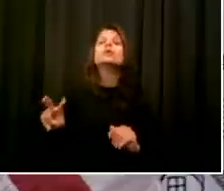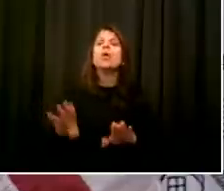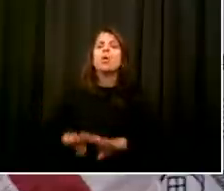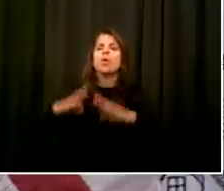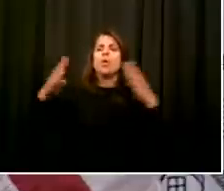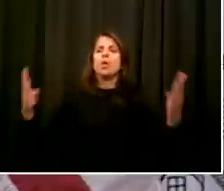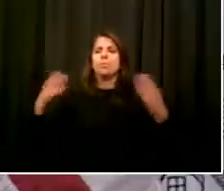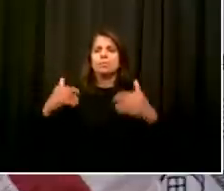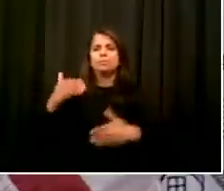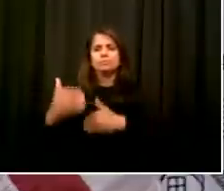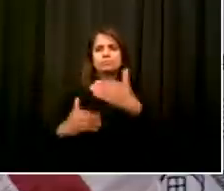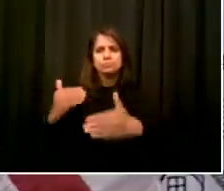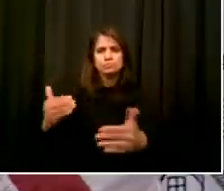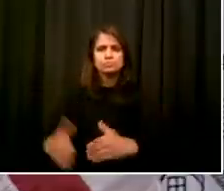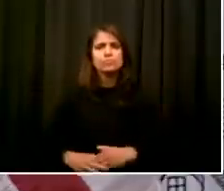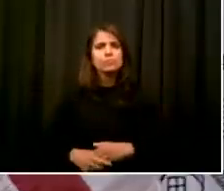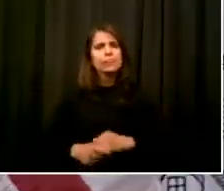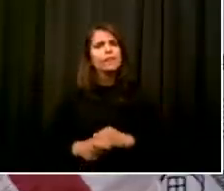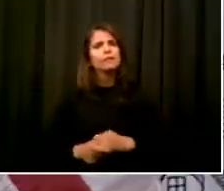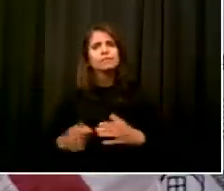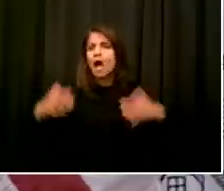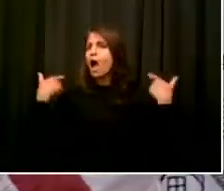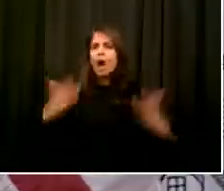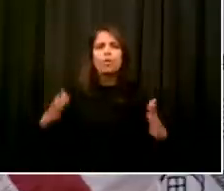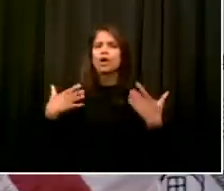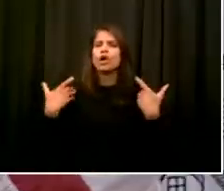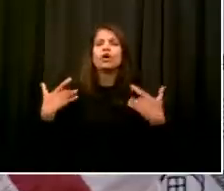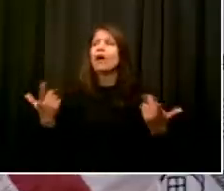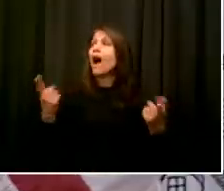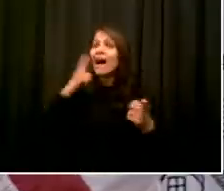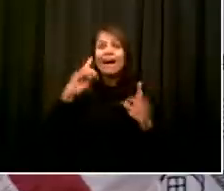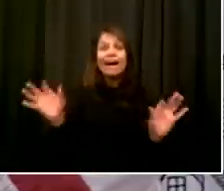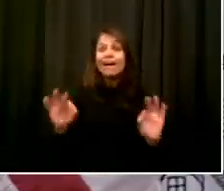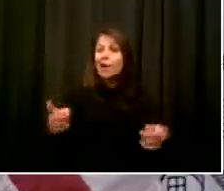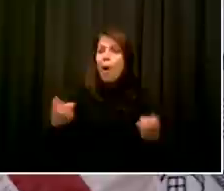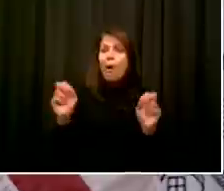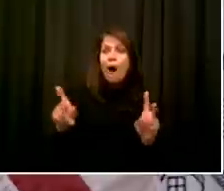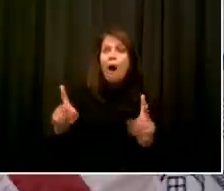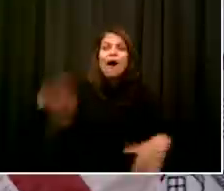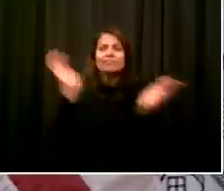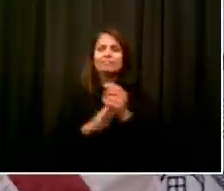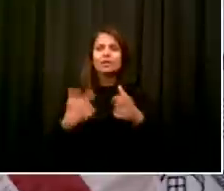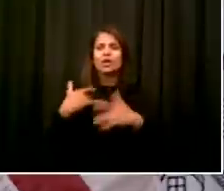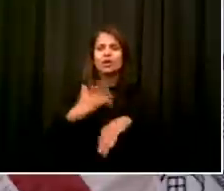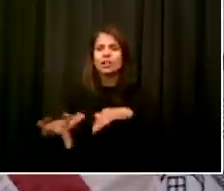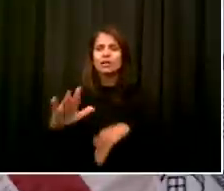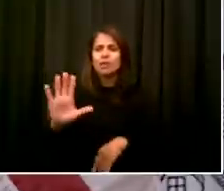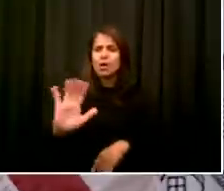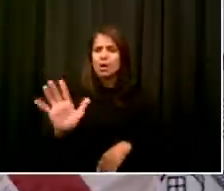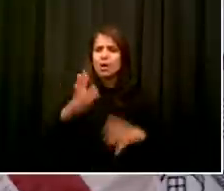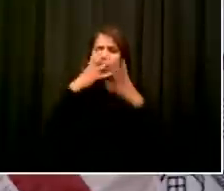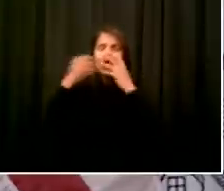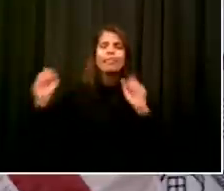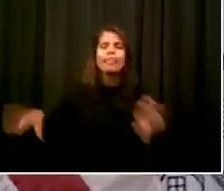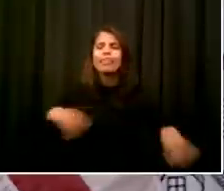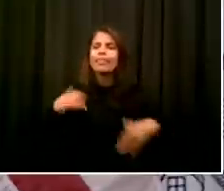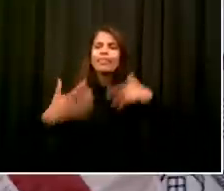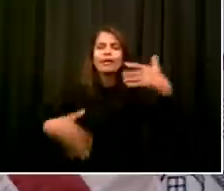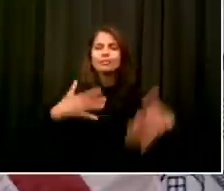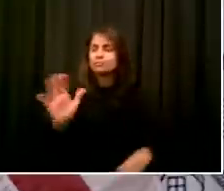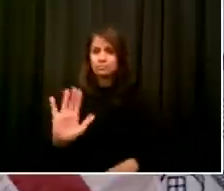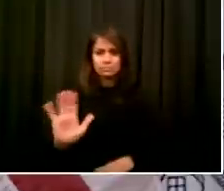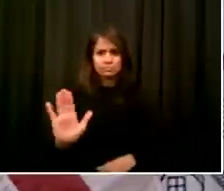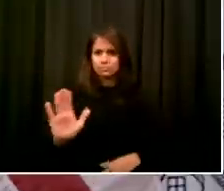distancing. And if we have to enforce, we will. It's never what we want to do. We never want to give a summons and add additional